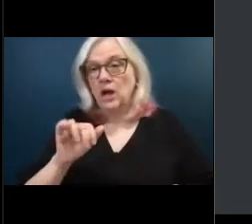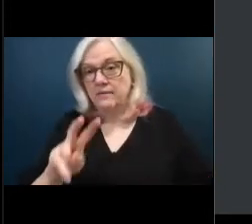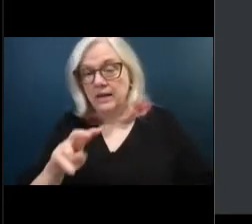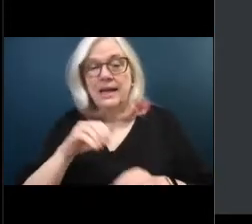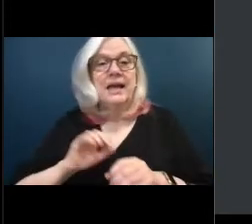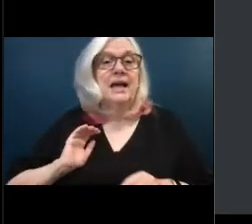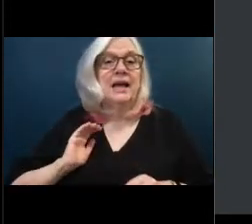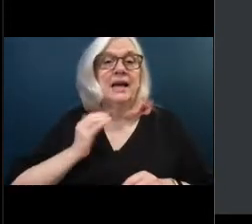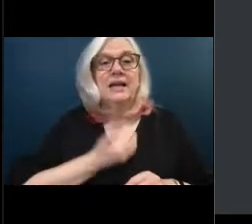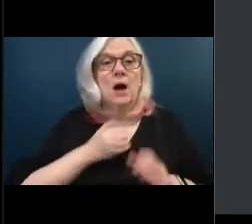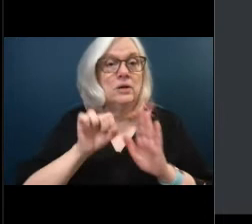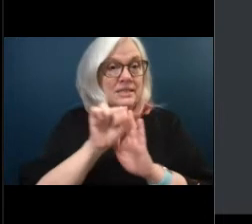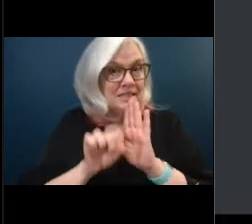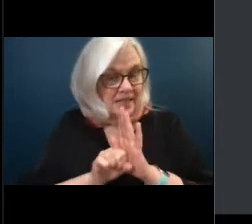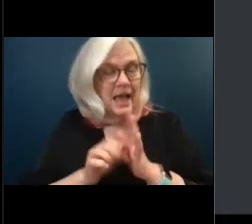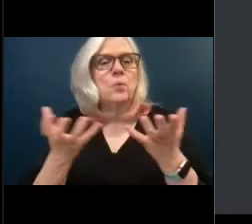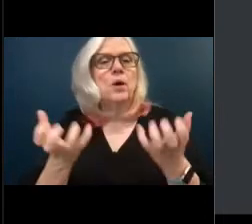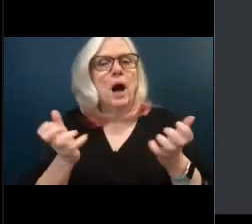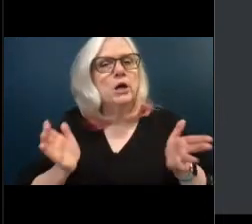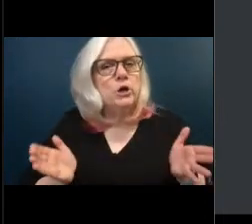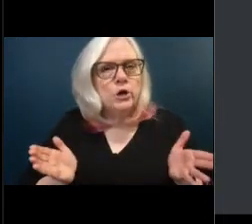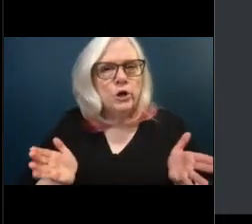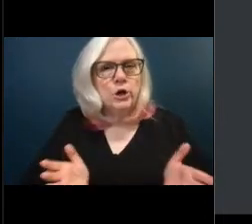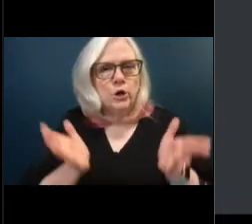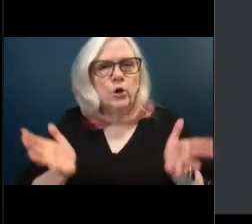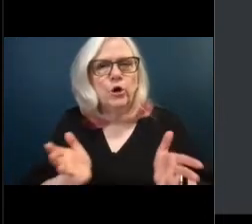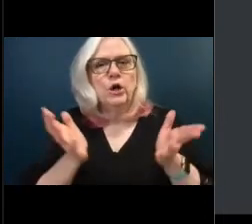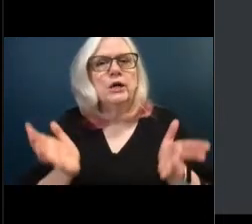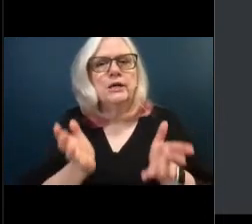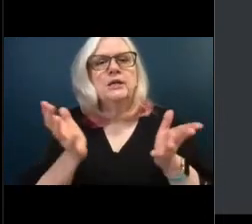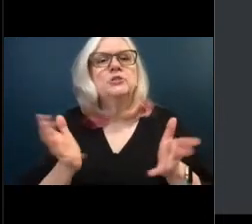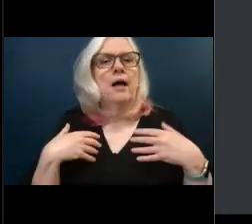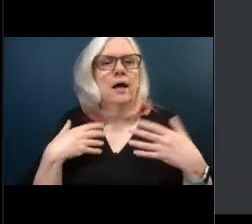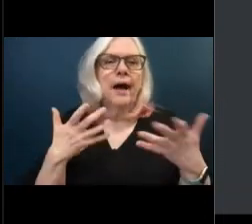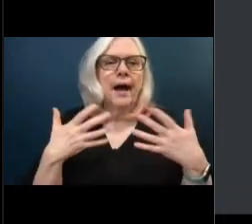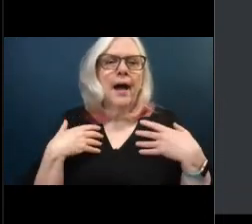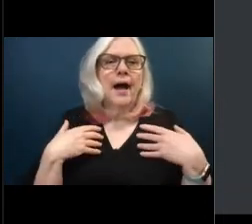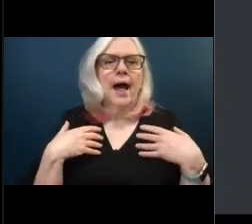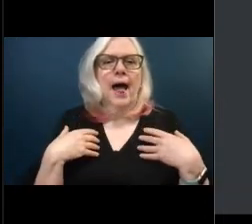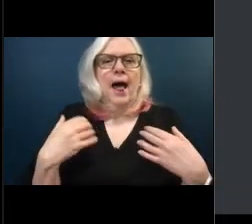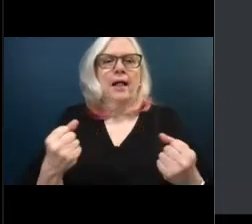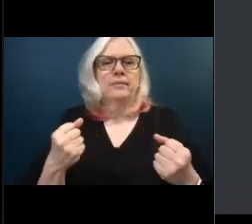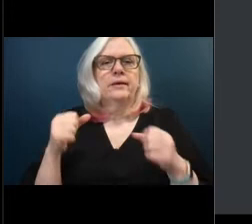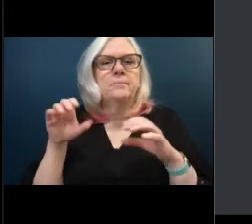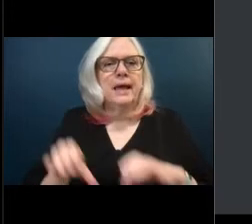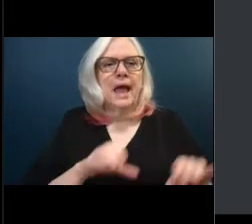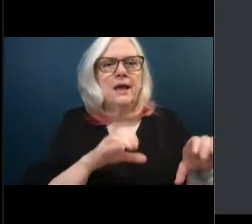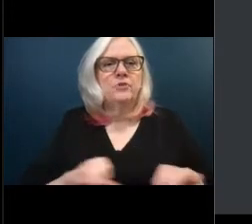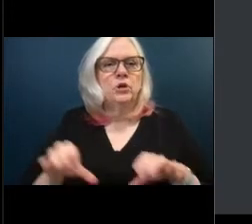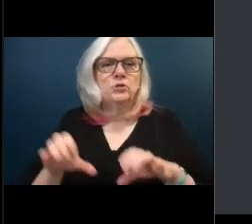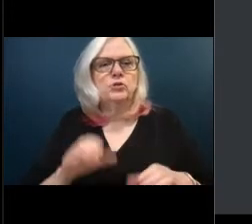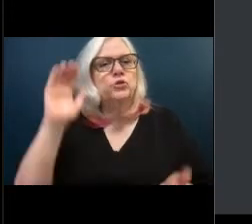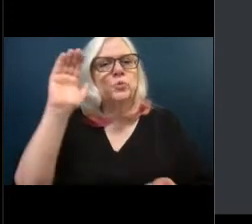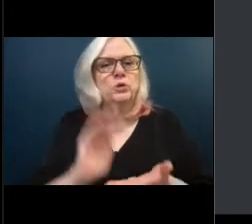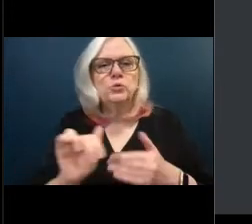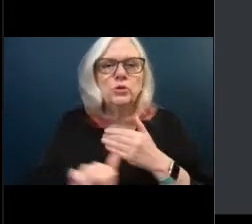behaviors to reduce the risk of co-occurring conditions, decreasing the number of people with undiagnosed dementia, improving medical